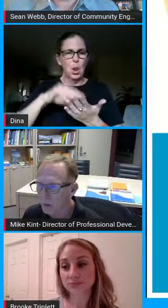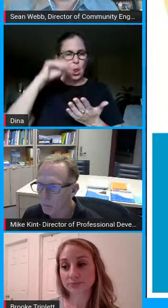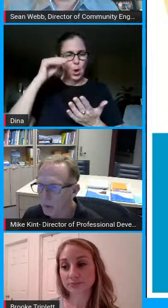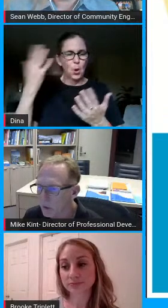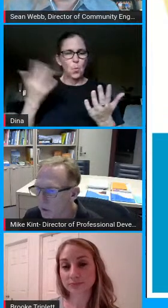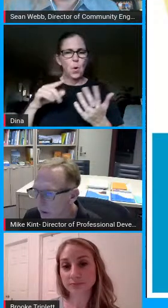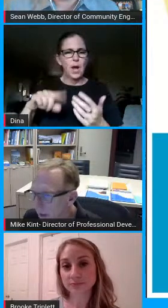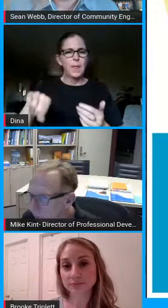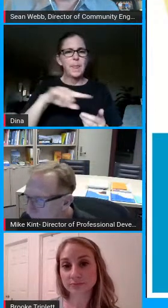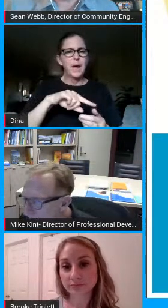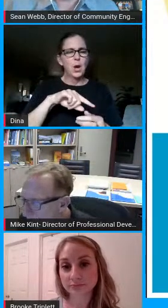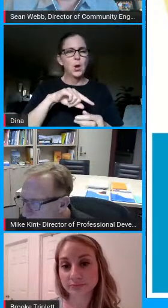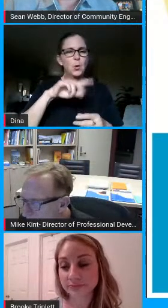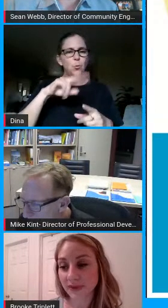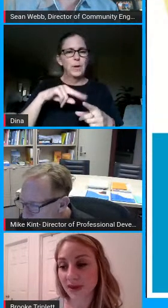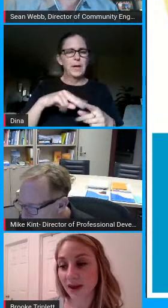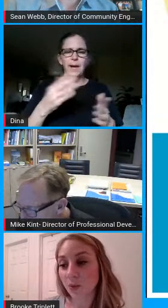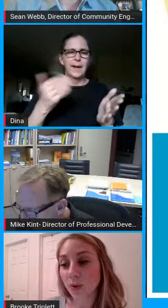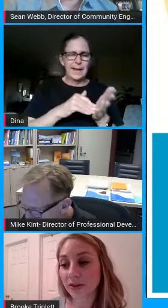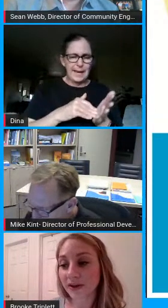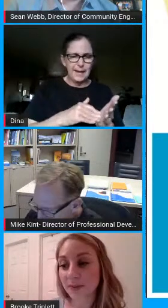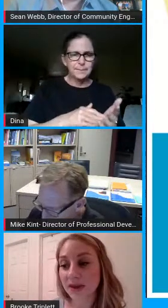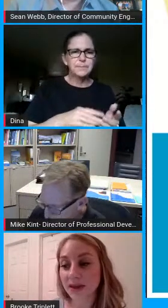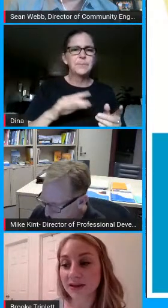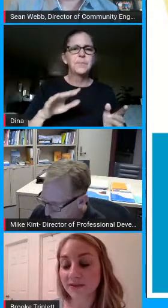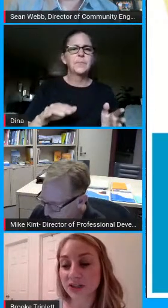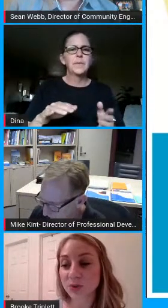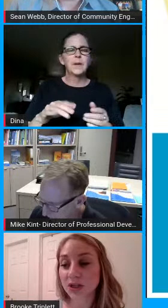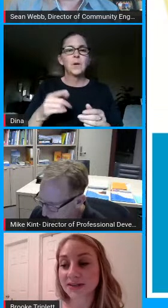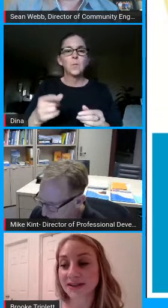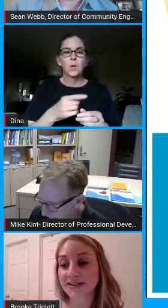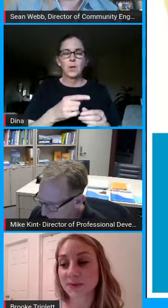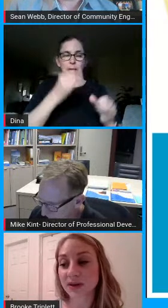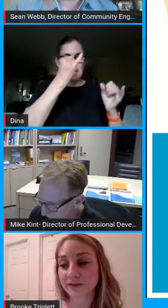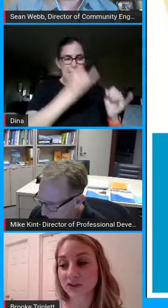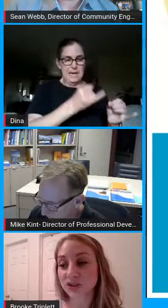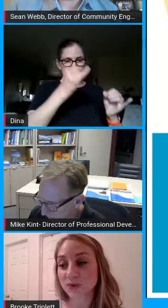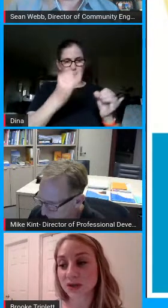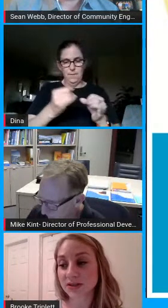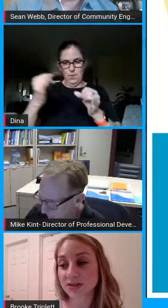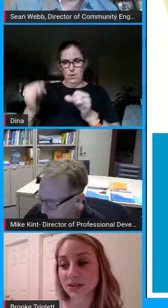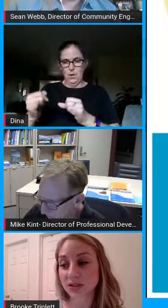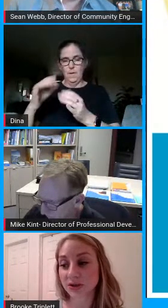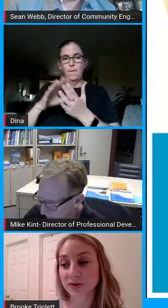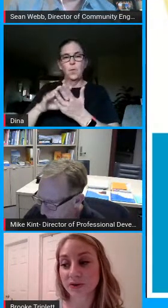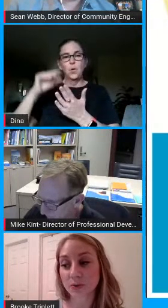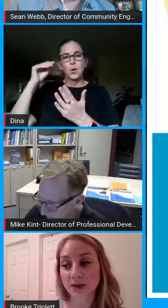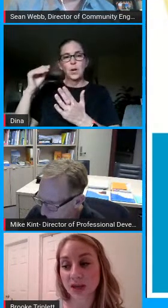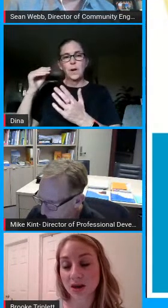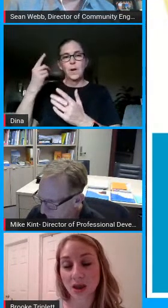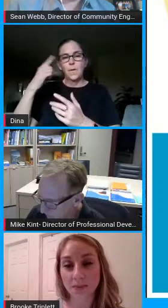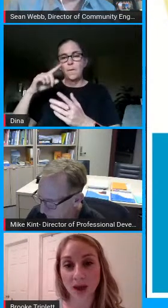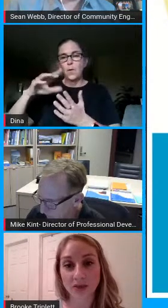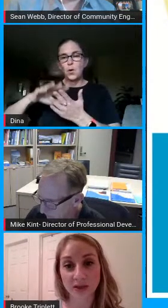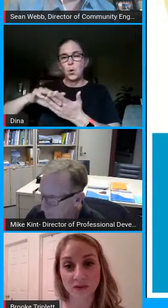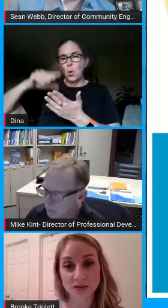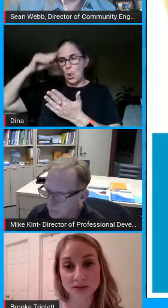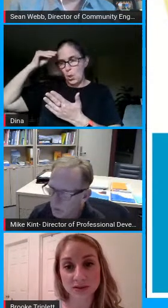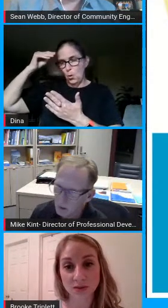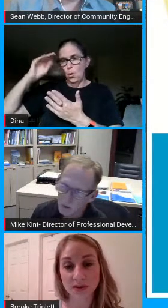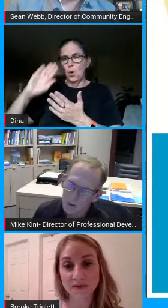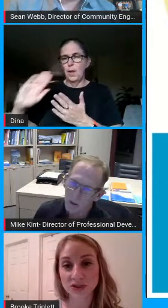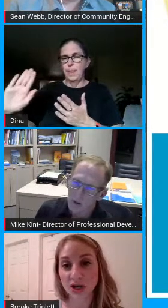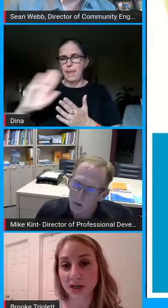i'm sorry brooke can you state that one more time yeah will there be an individual assessment for students to learn their reading and math